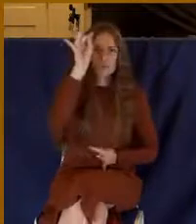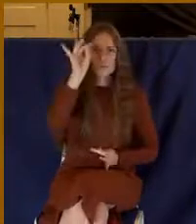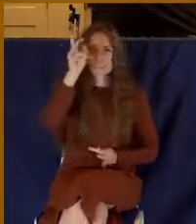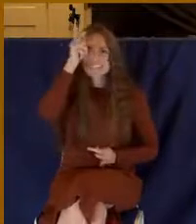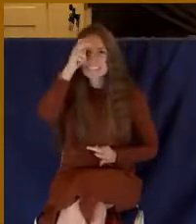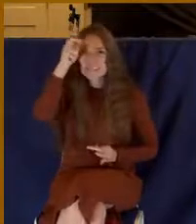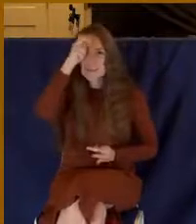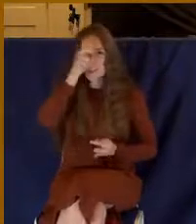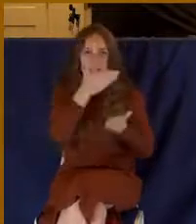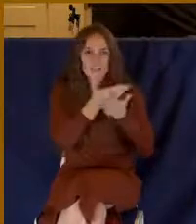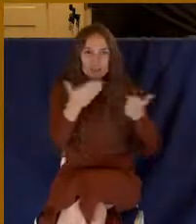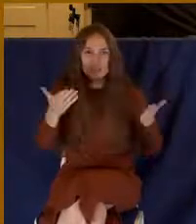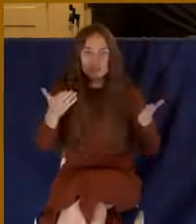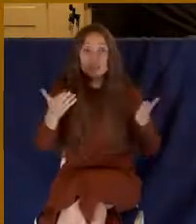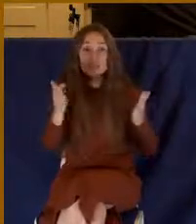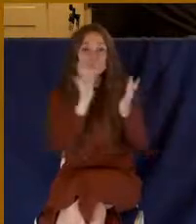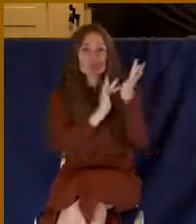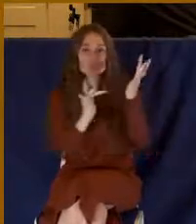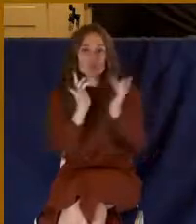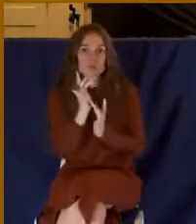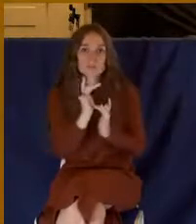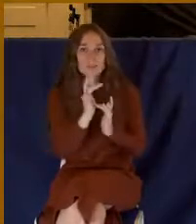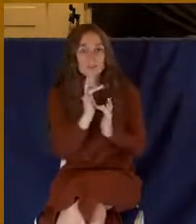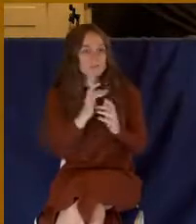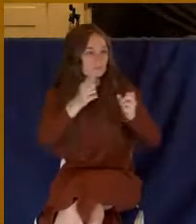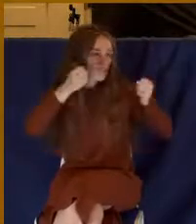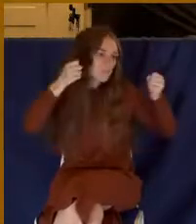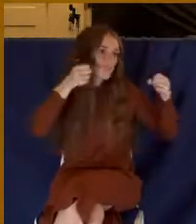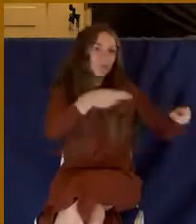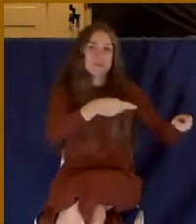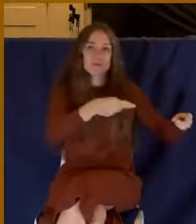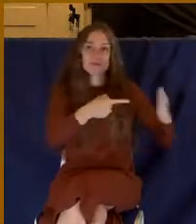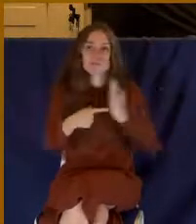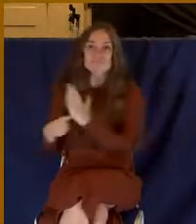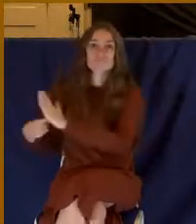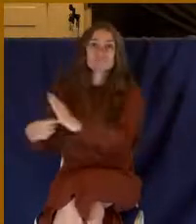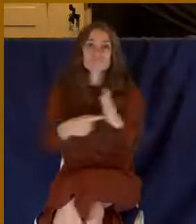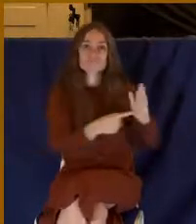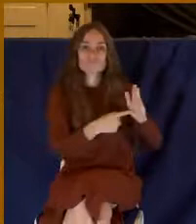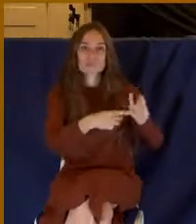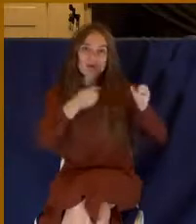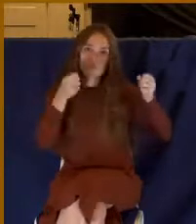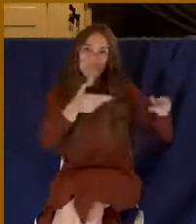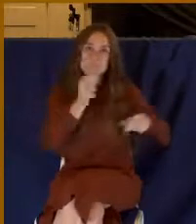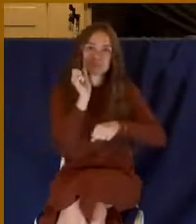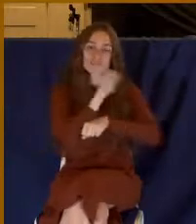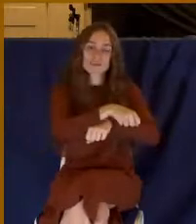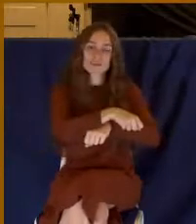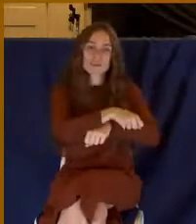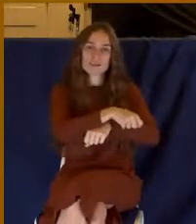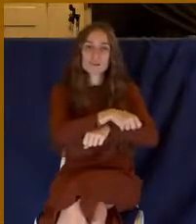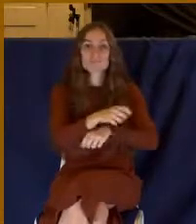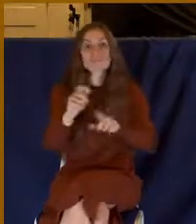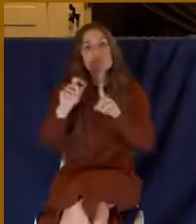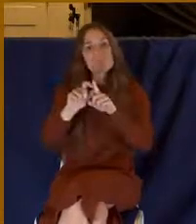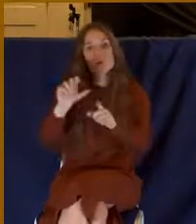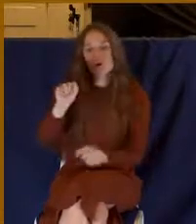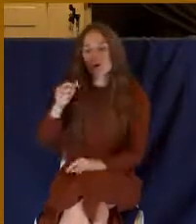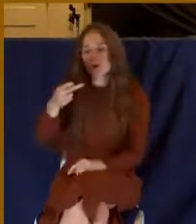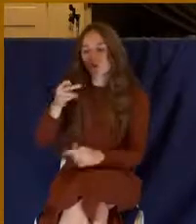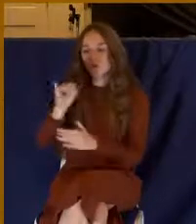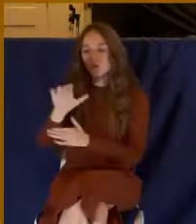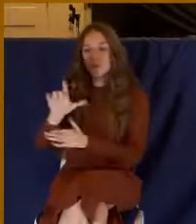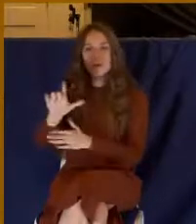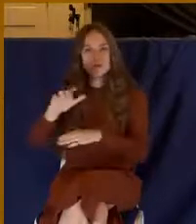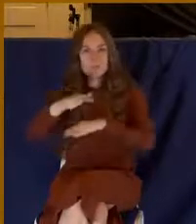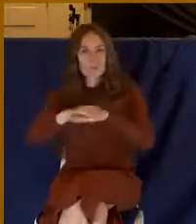he made a show of them openly triumphing over them in it. The word for spoiled here means to strip off the clothing or to disrobe or to